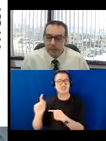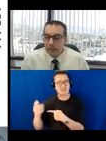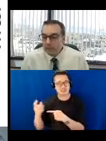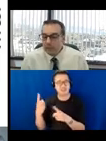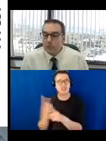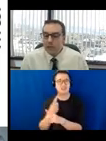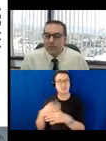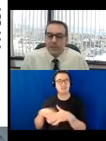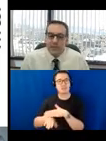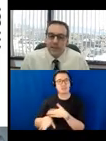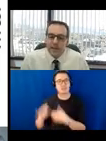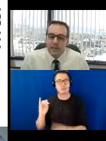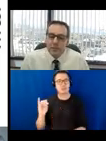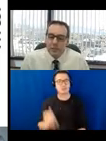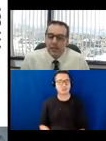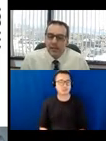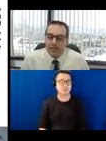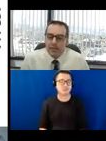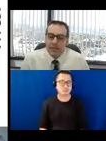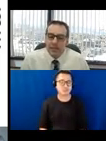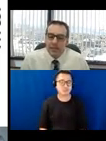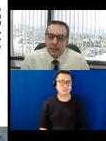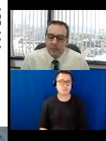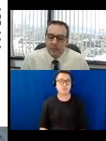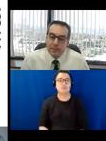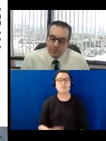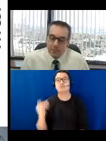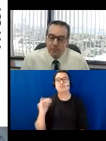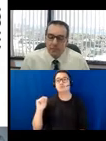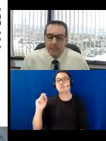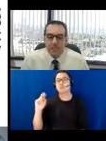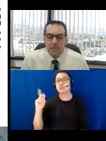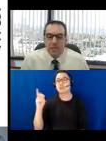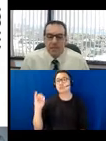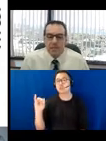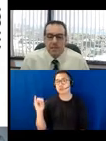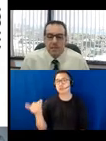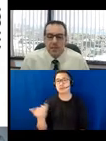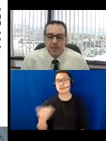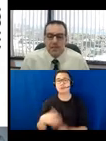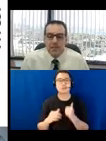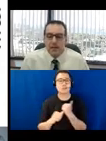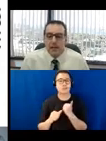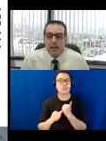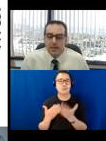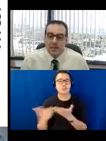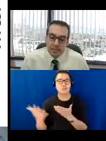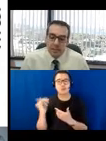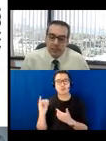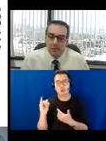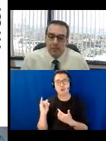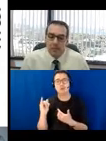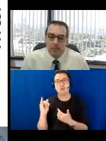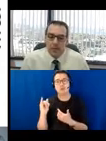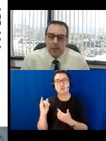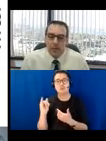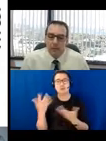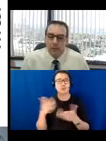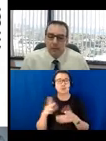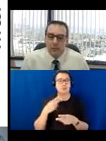And as well as access to any ancillary elements, as we previously discussed, as listed above,